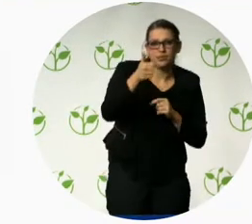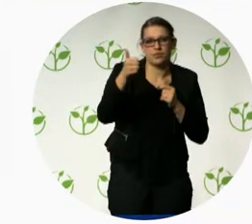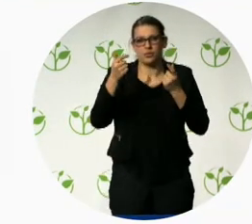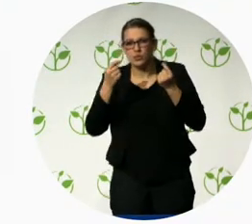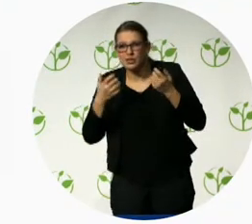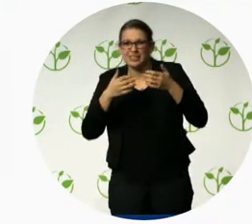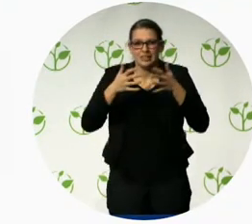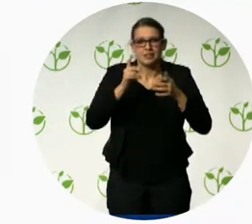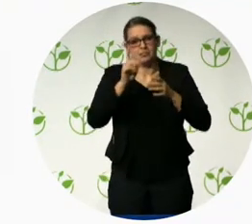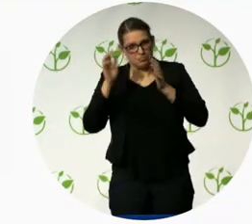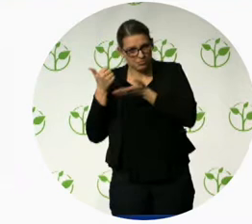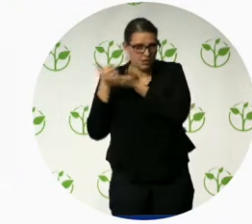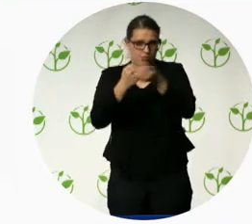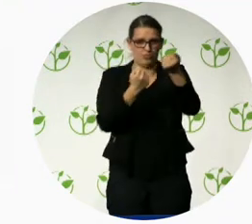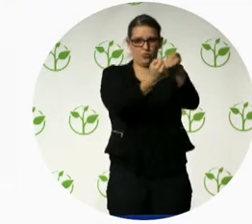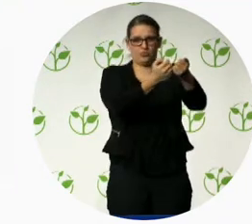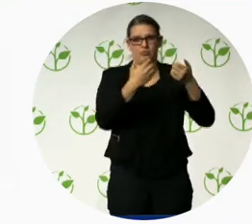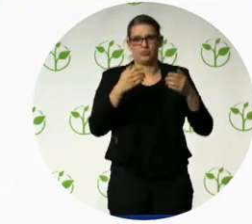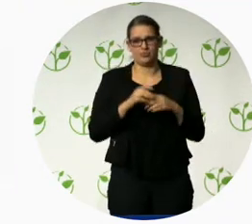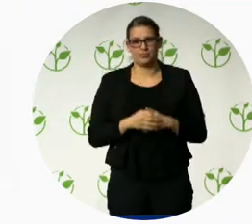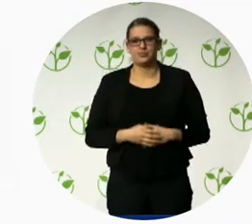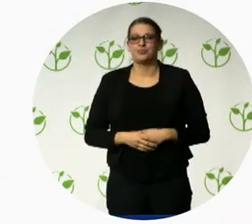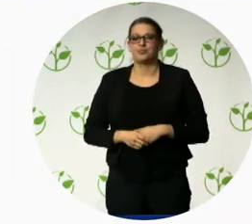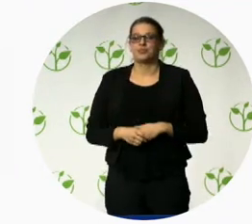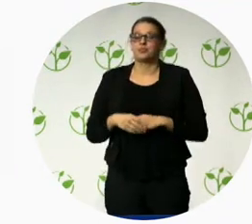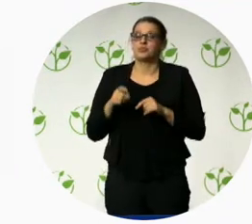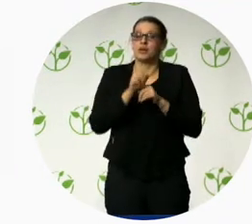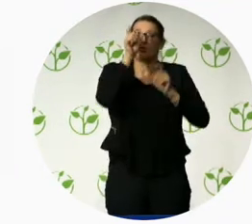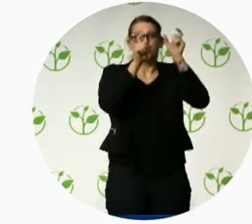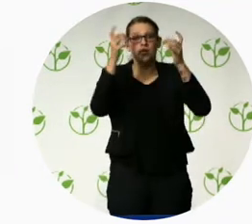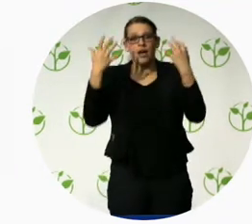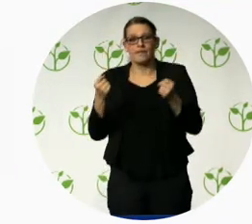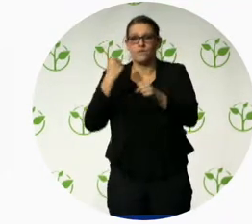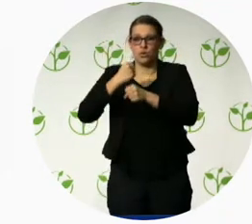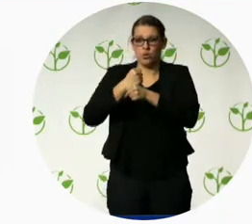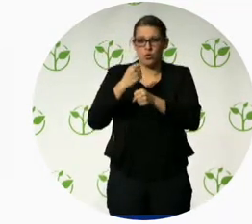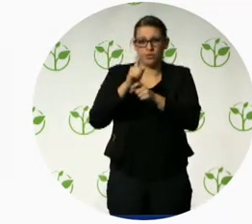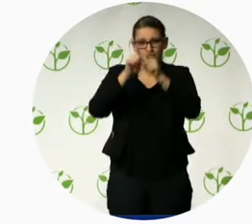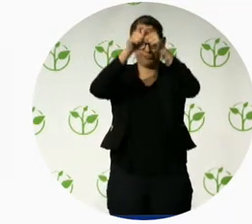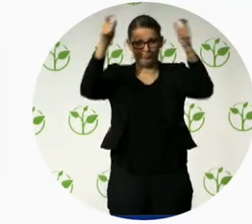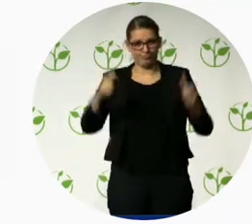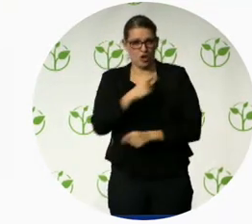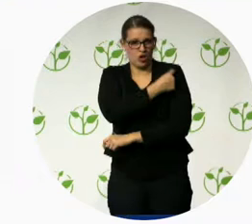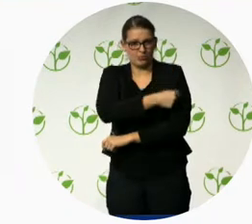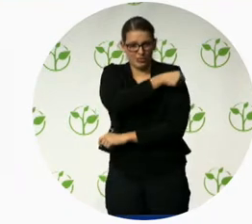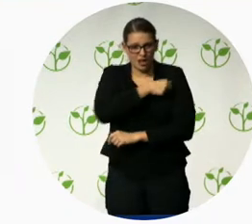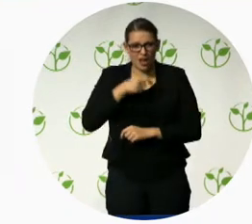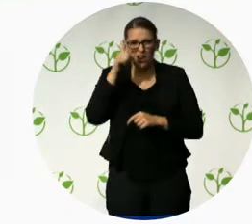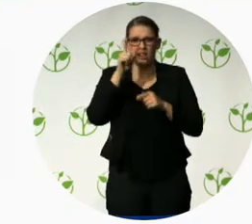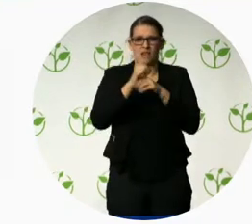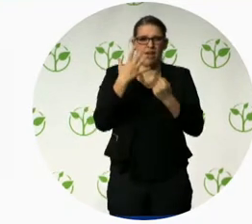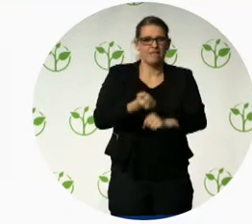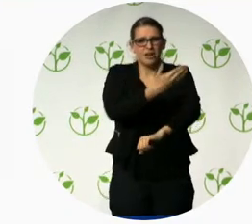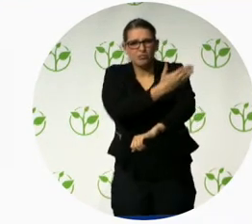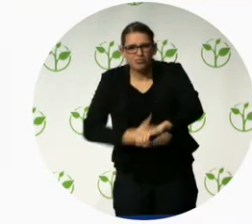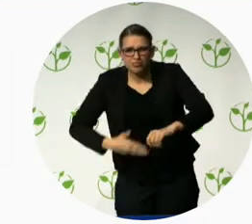hospital, and somebody loses their arm and has an upper limb amputation. At the point that they're taken away from the hospital or sent home from the hospital,